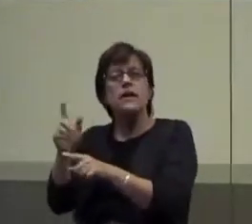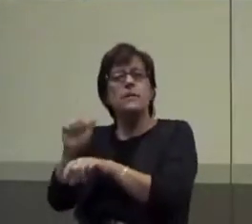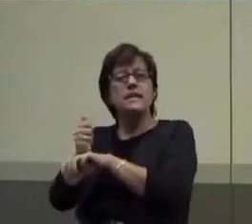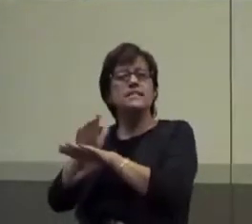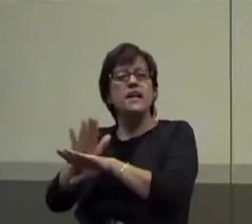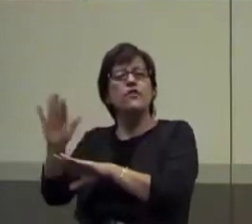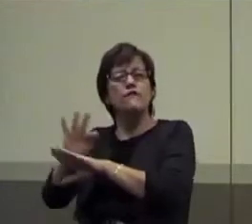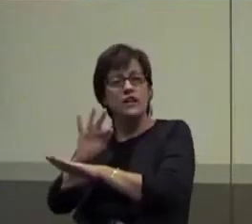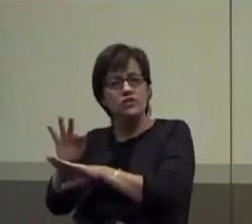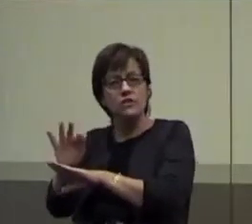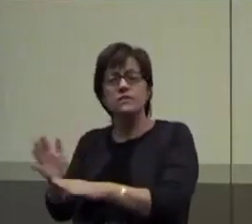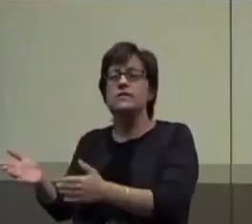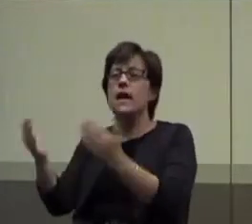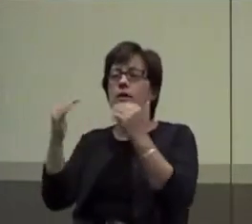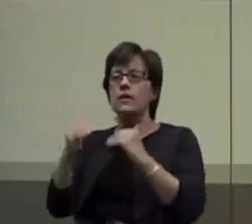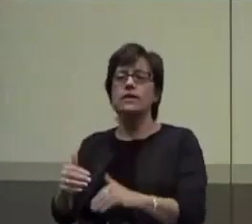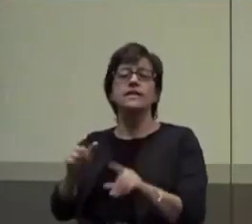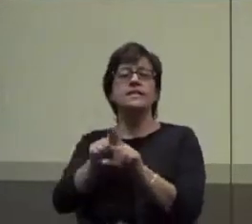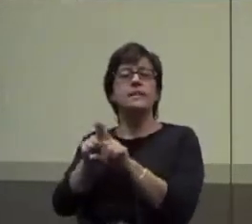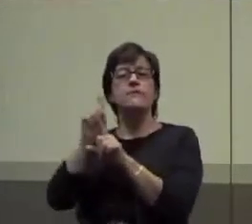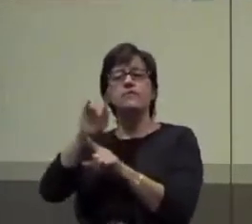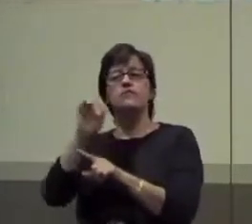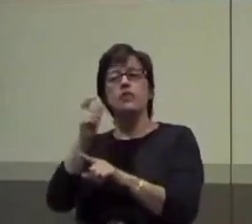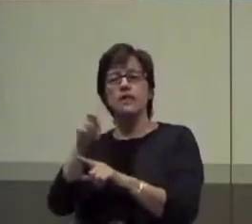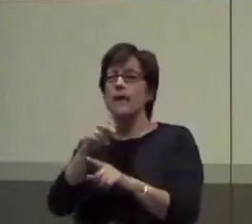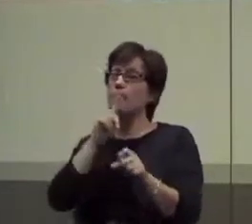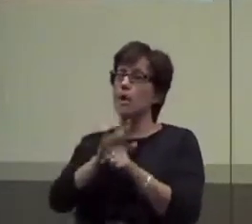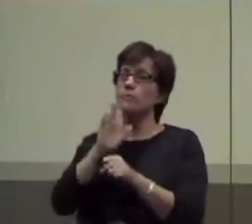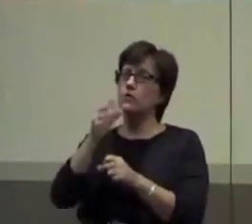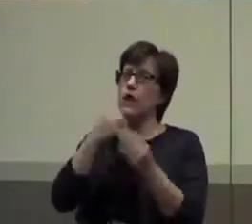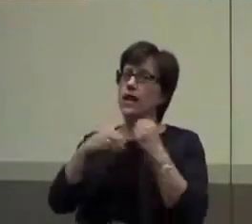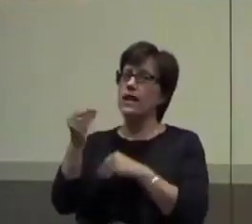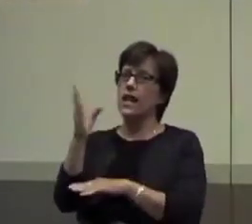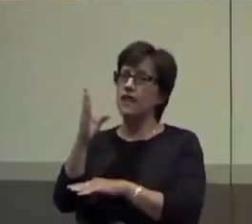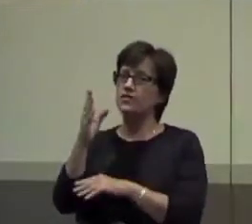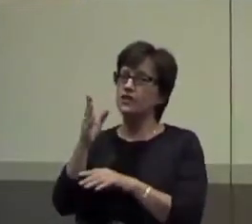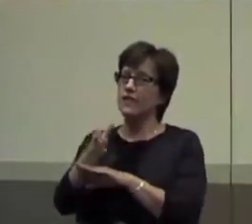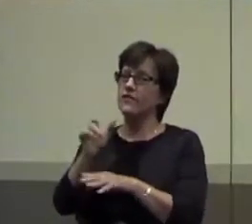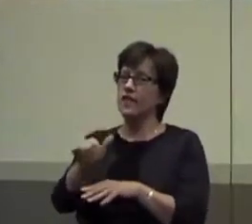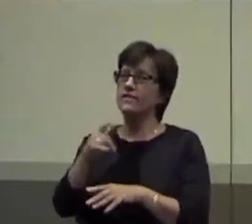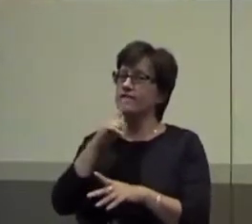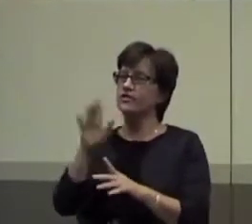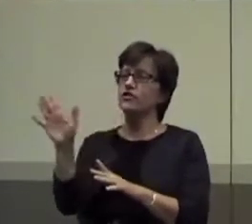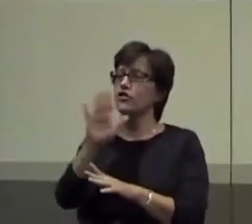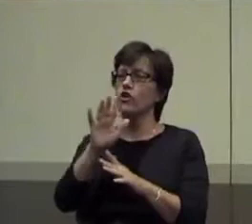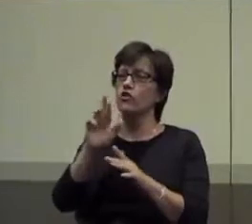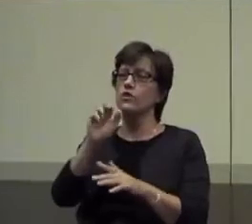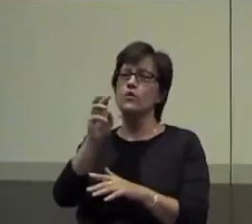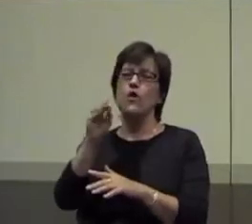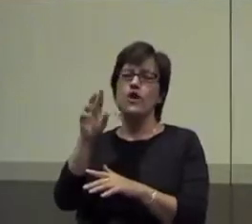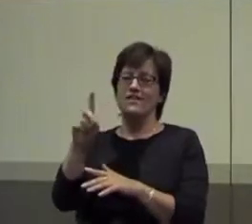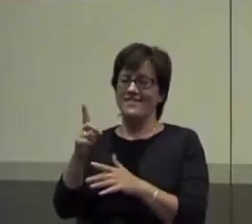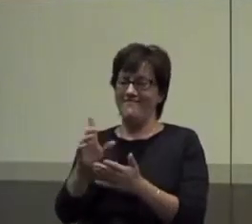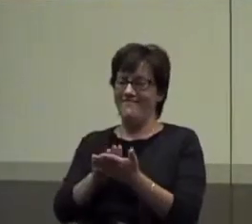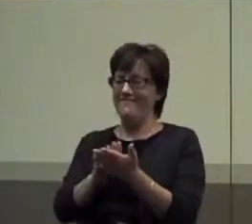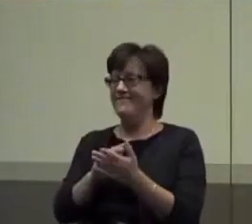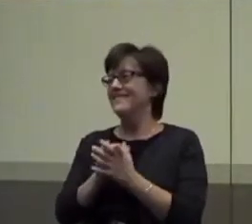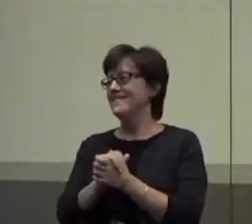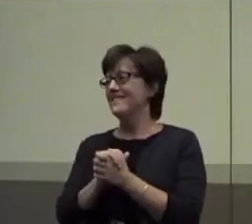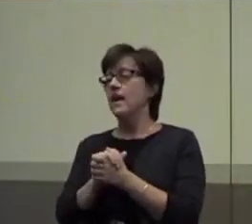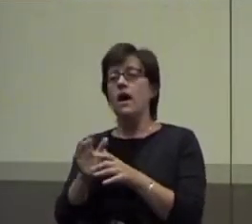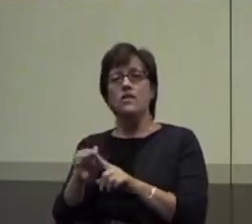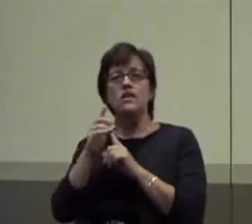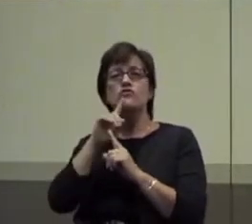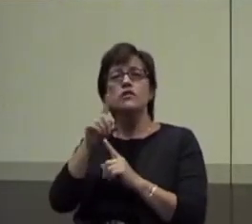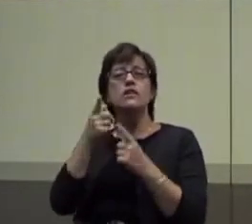Jordan. And I promise you'll get lunch after this. That'll be your reward. Unless you're really trying to avoid lunch, then I just